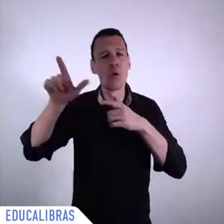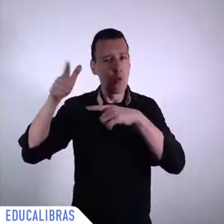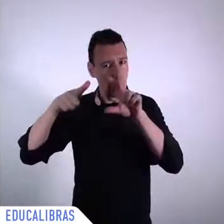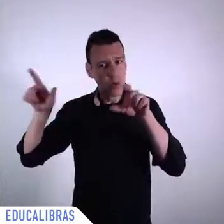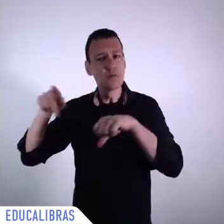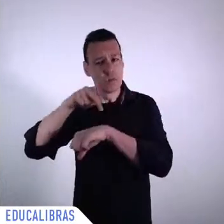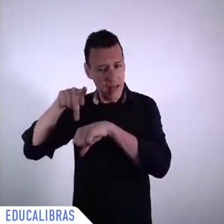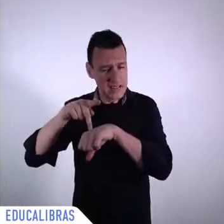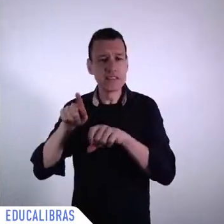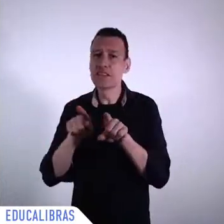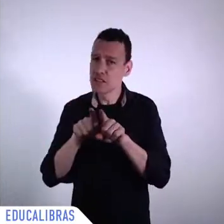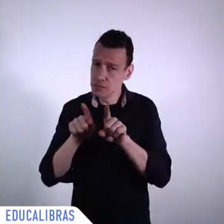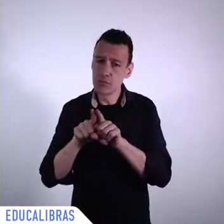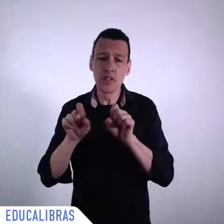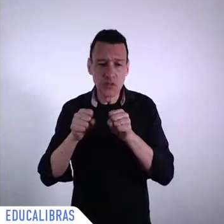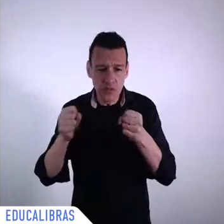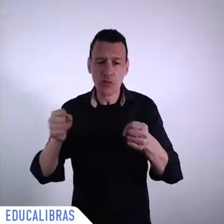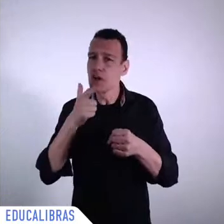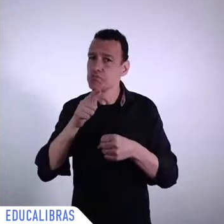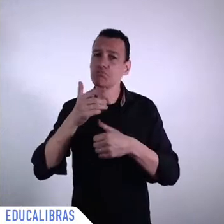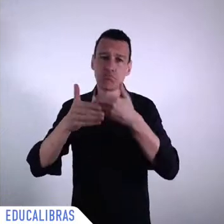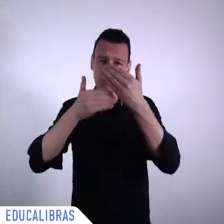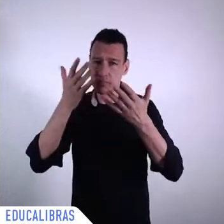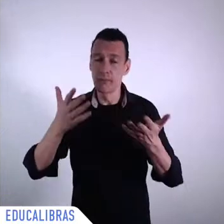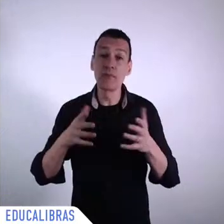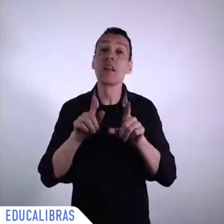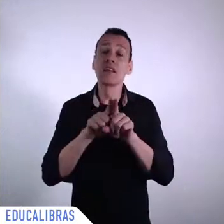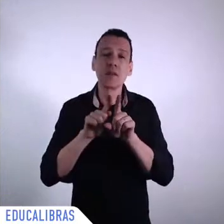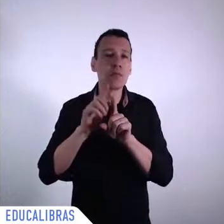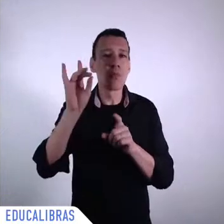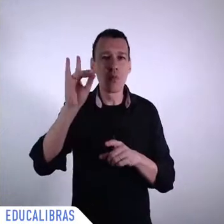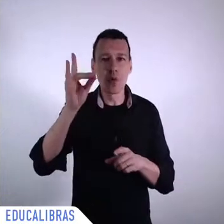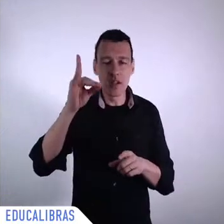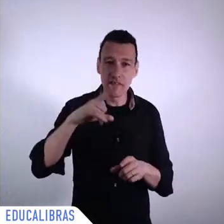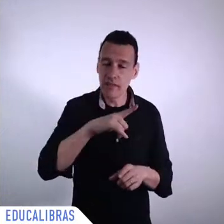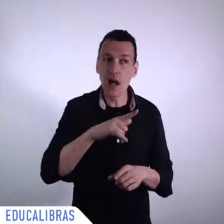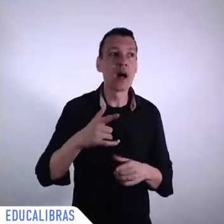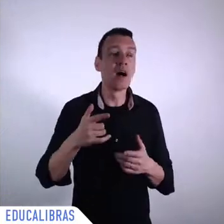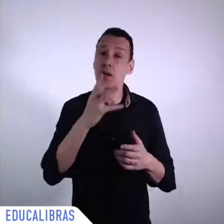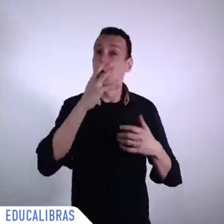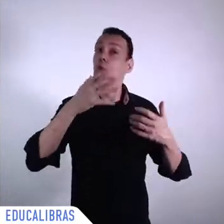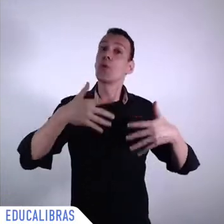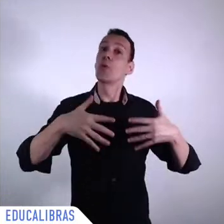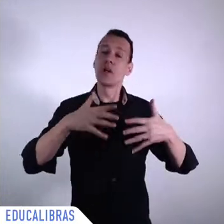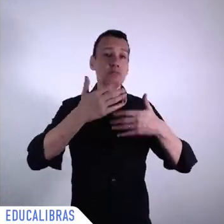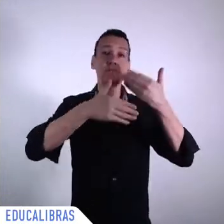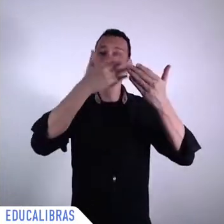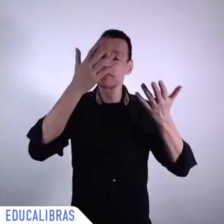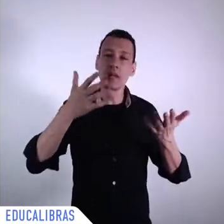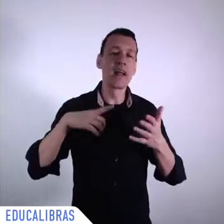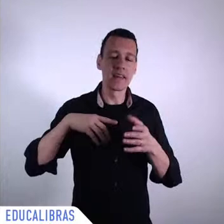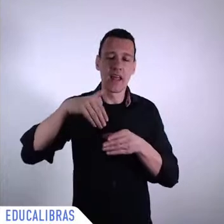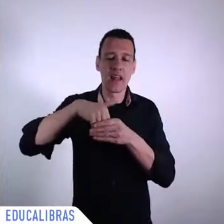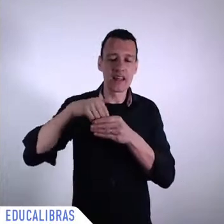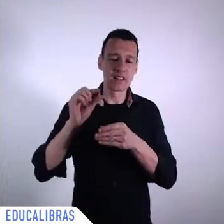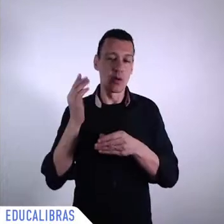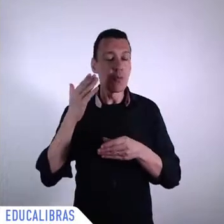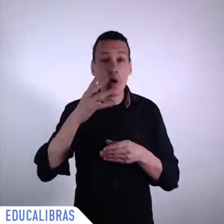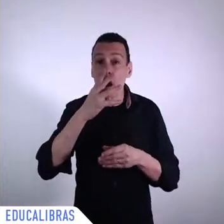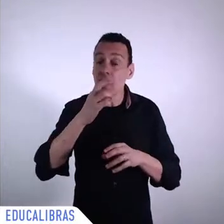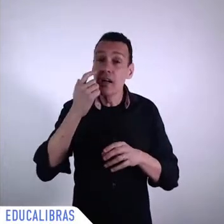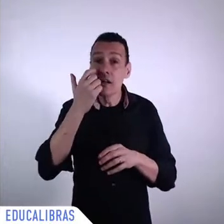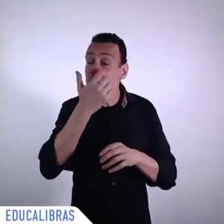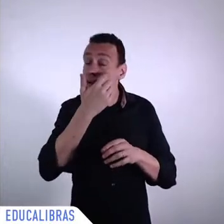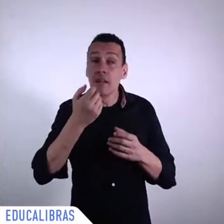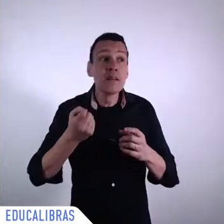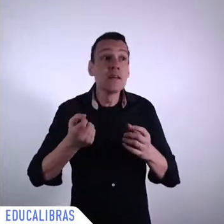we just had an election in Bolivia, which was impressive, because about one year ago, there were accusations of fraud,